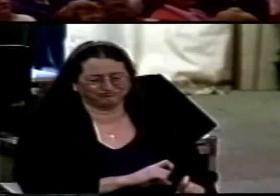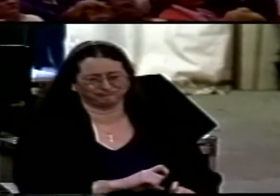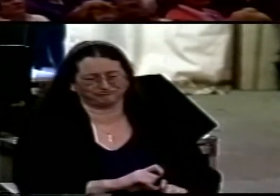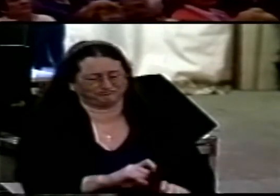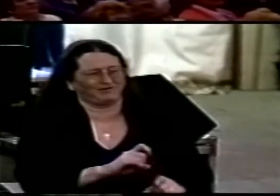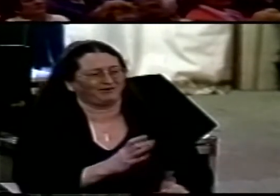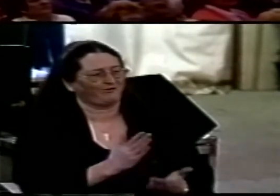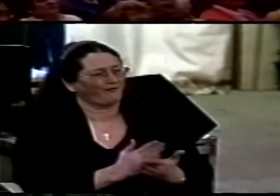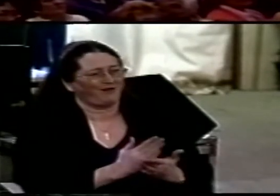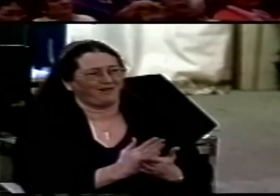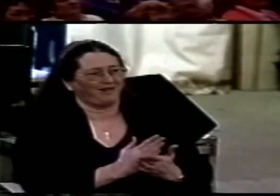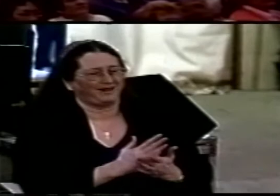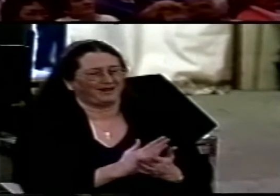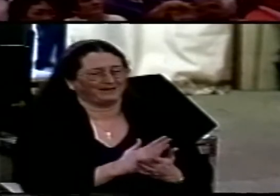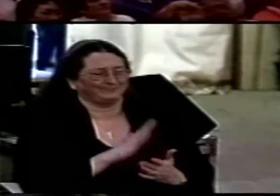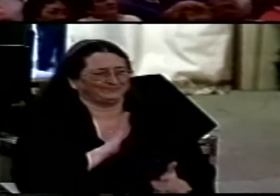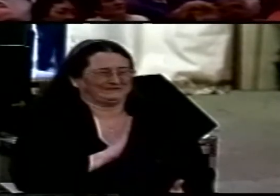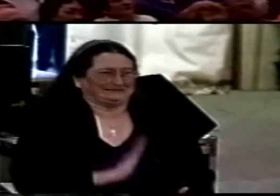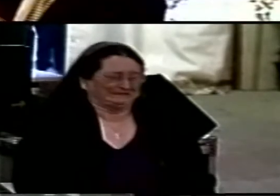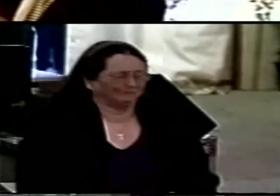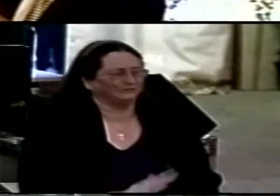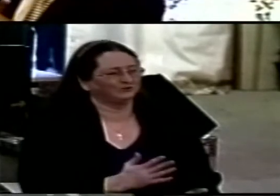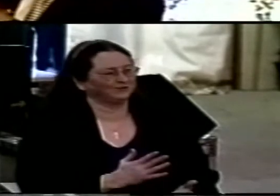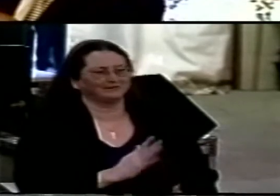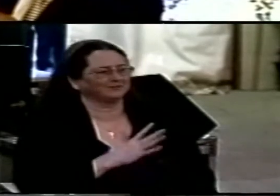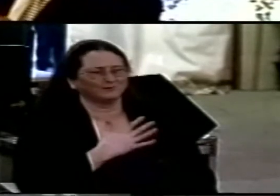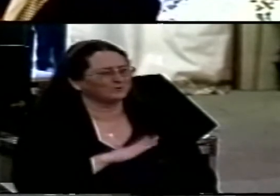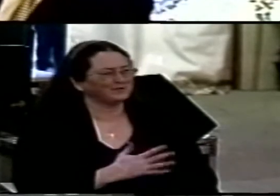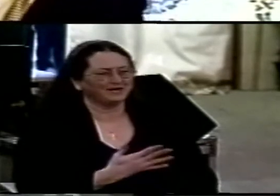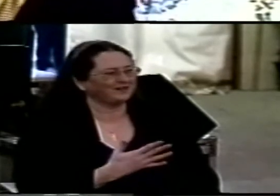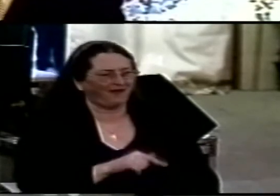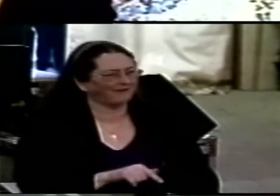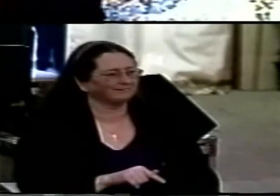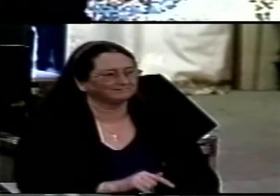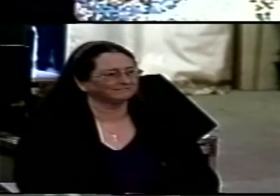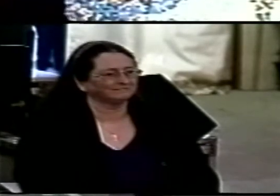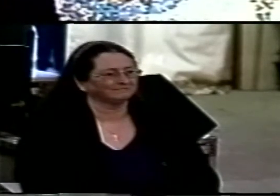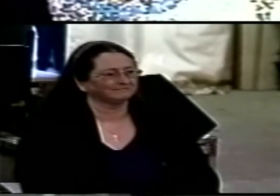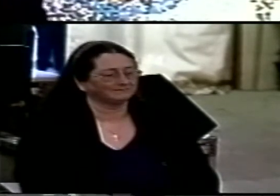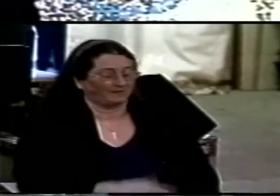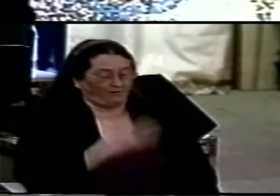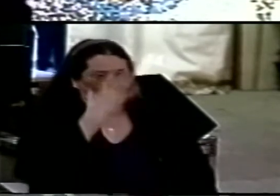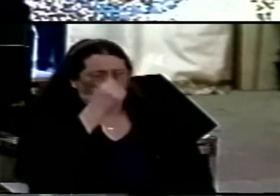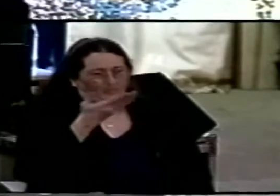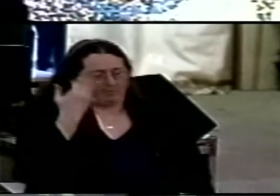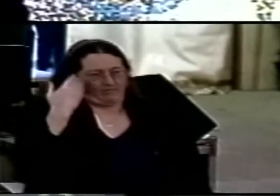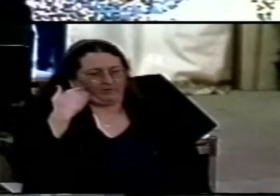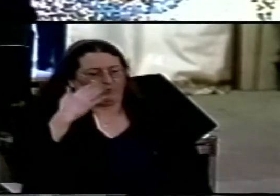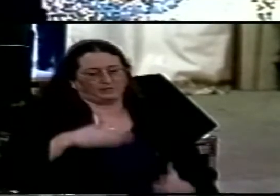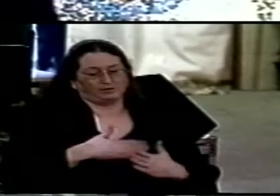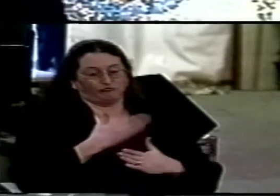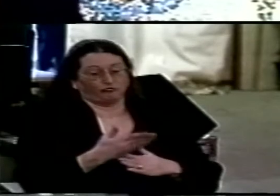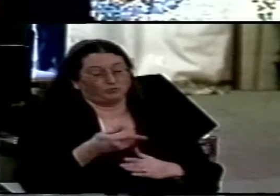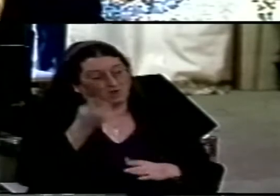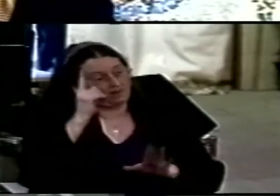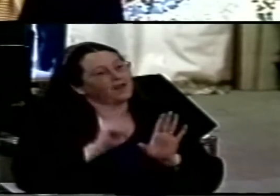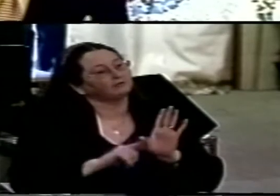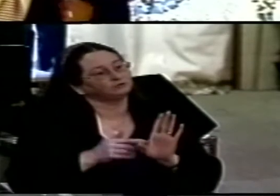out to be rather desperate remember being introduced at beginning of last year